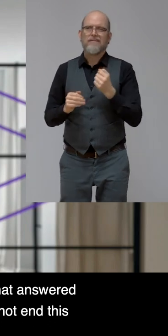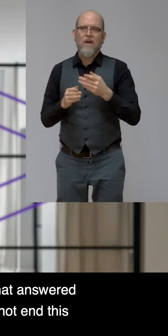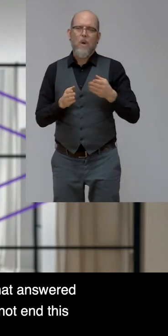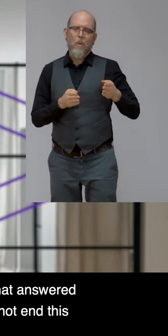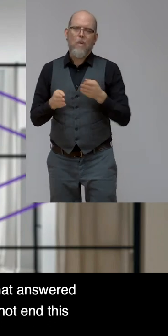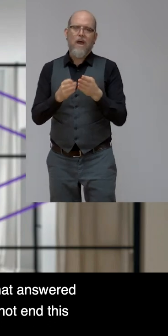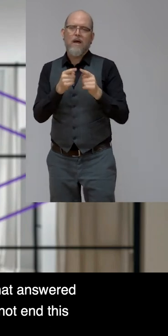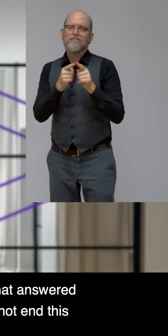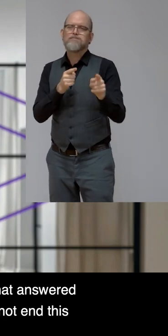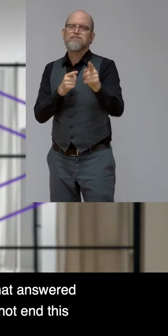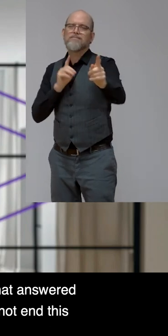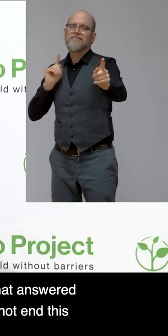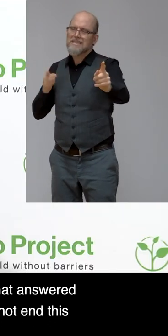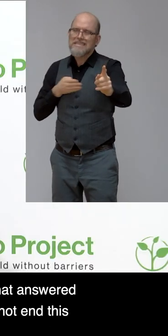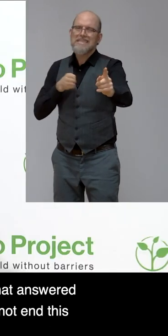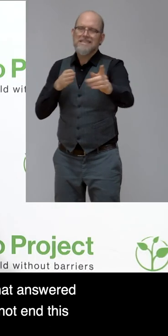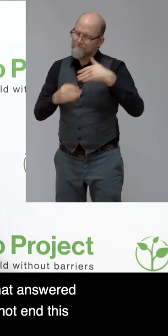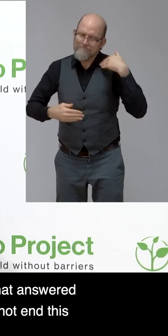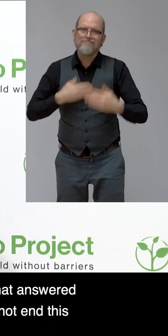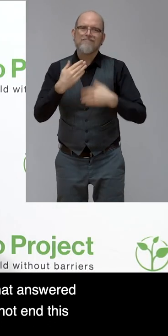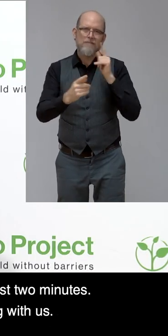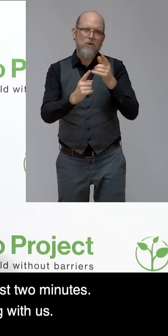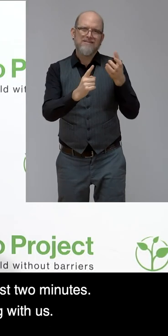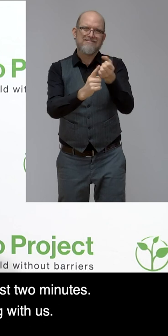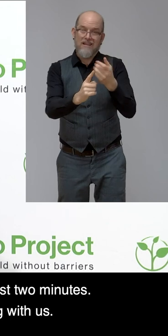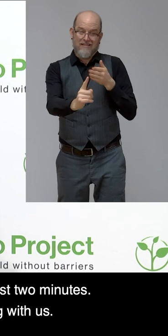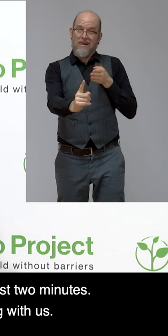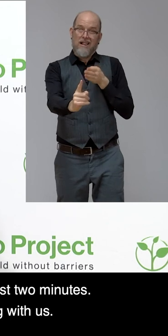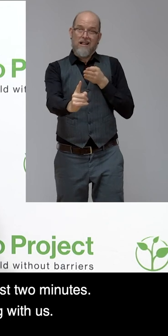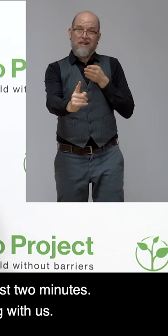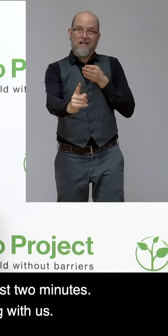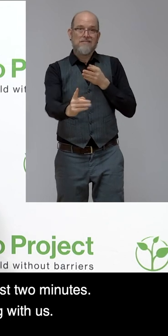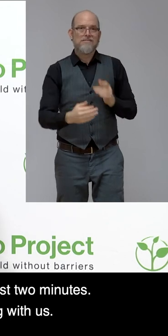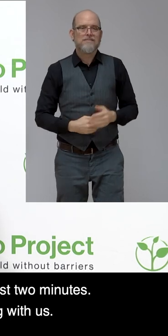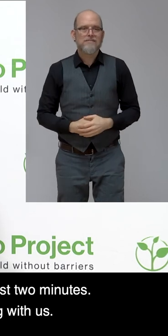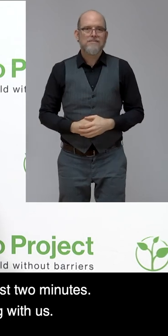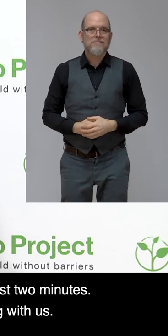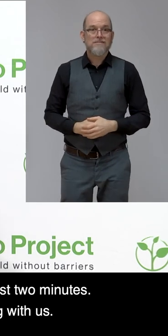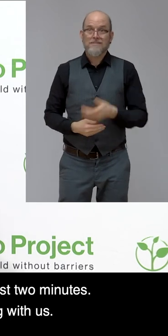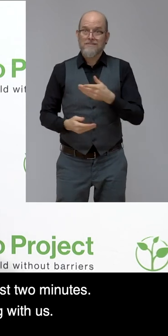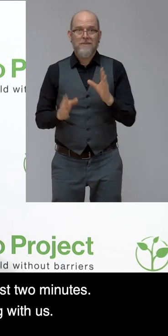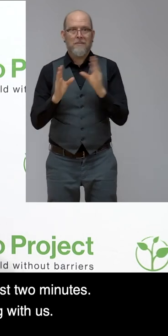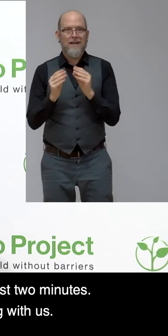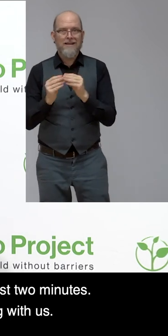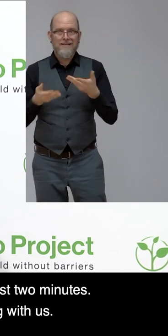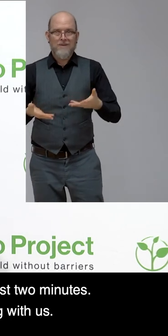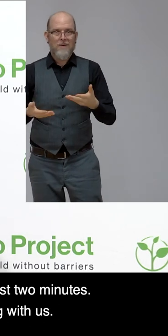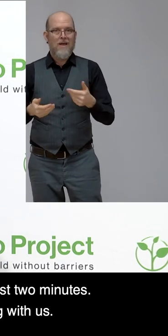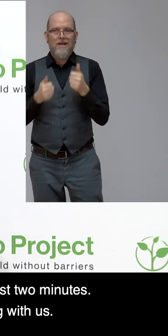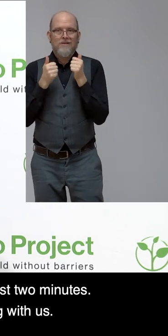Hopefully that answered your question. Thank you, Laurie. I think we could not end this session on a better, on a more inspiring note than your